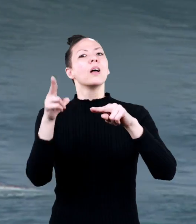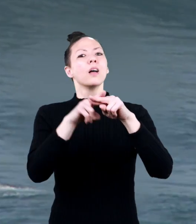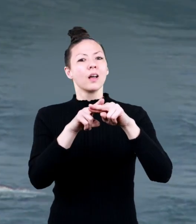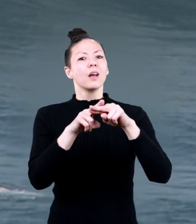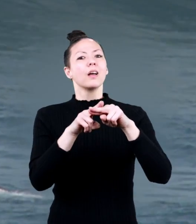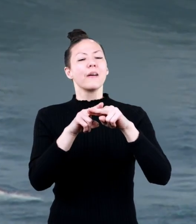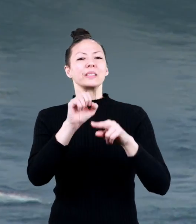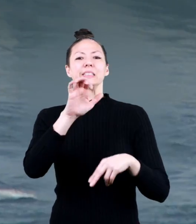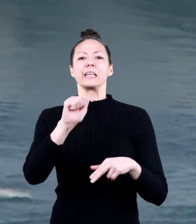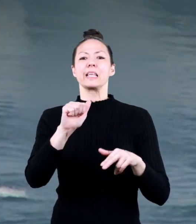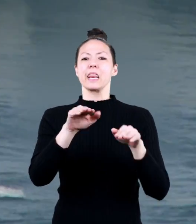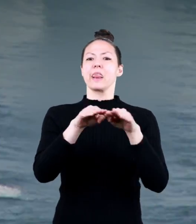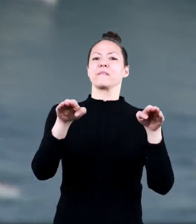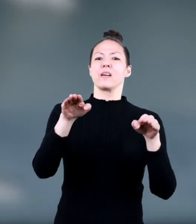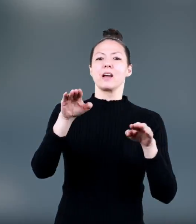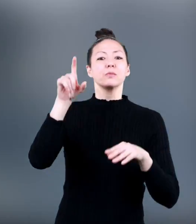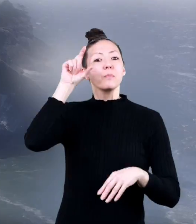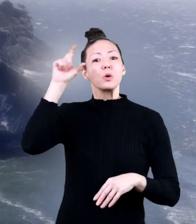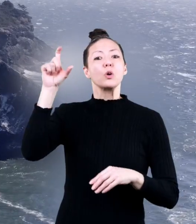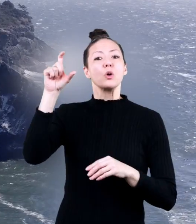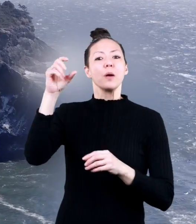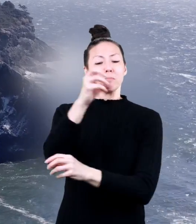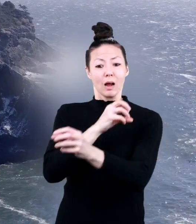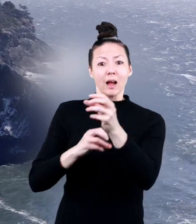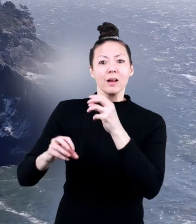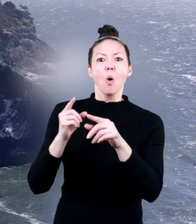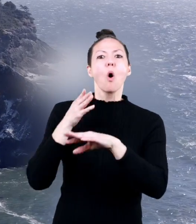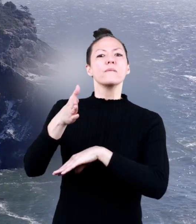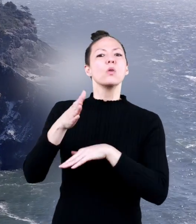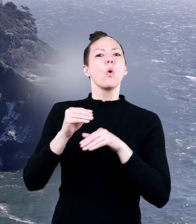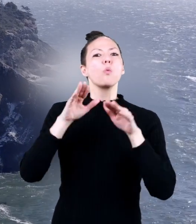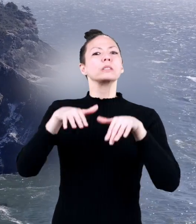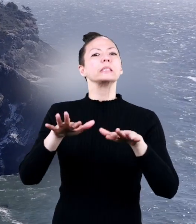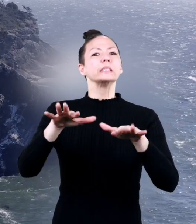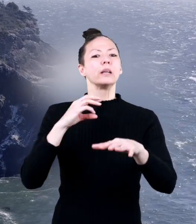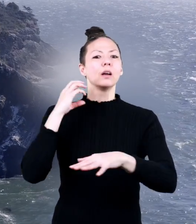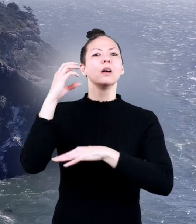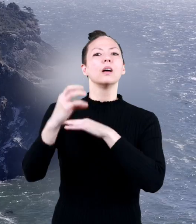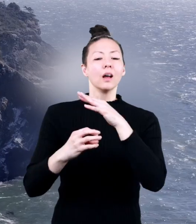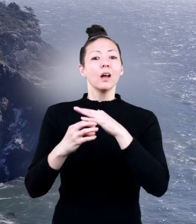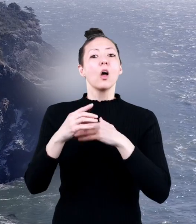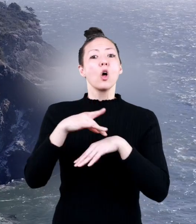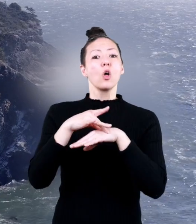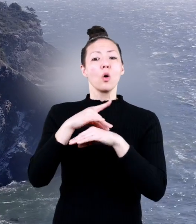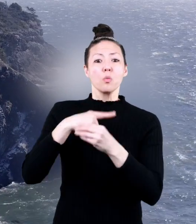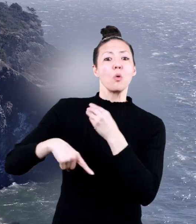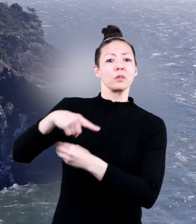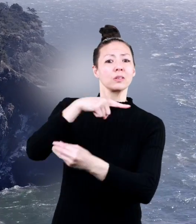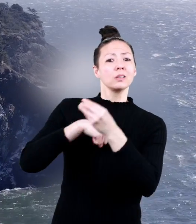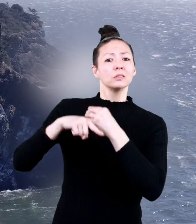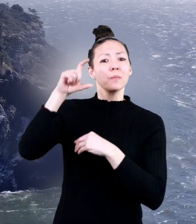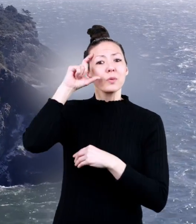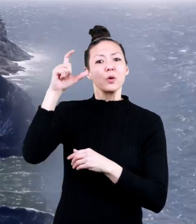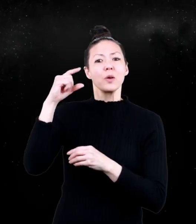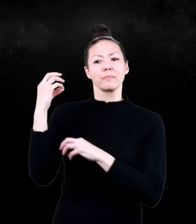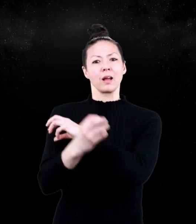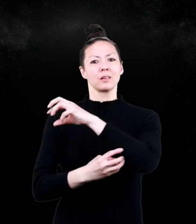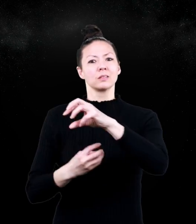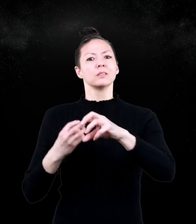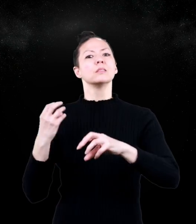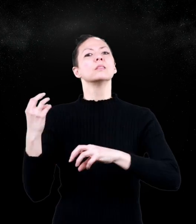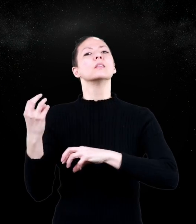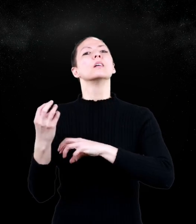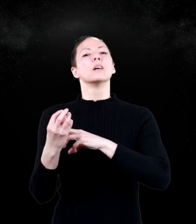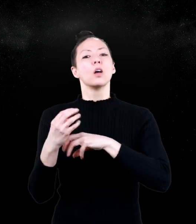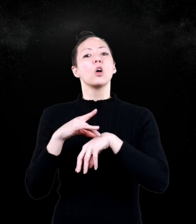swell or increase in sea level as the Moon passes over the ocean. As the Earth rotates, the